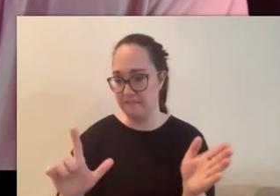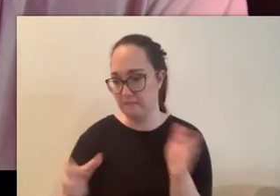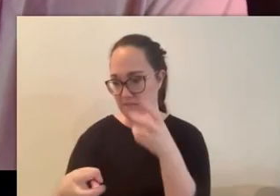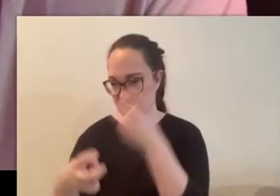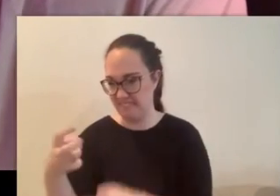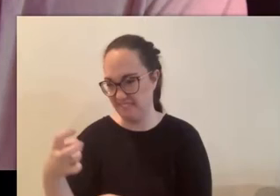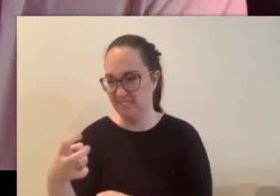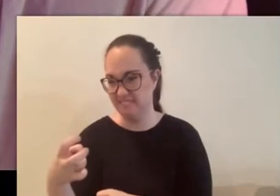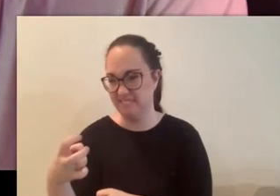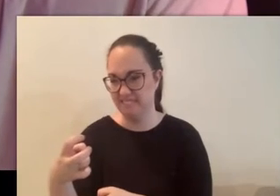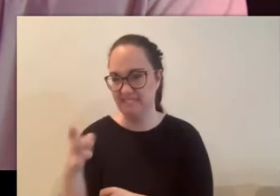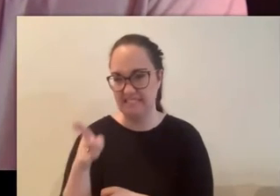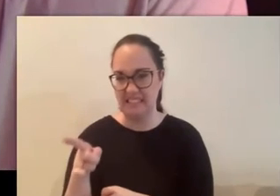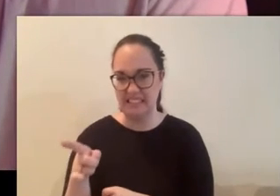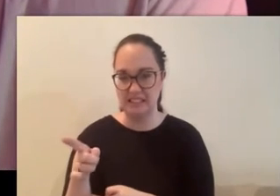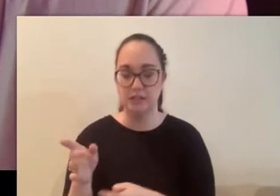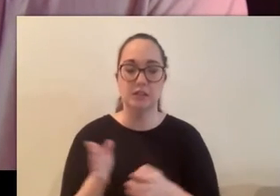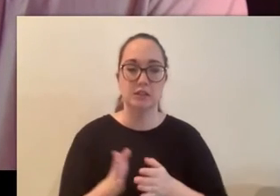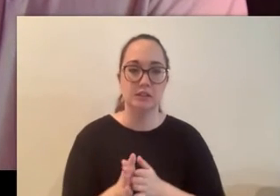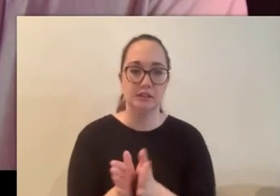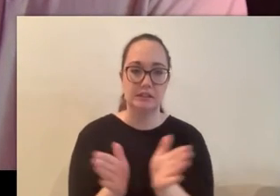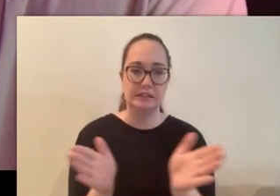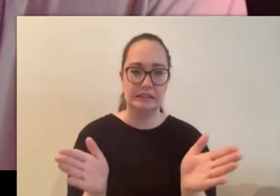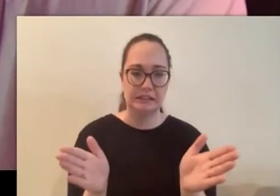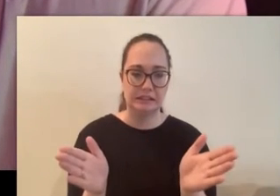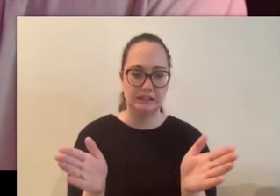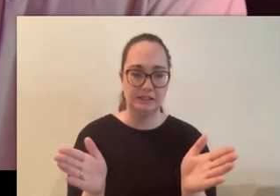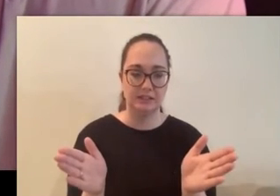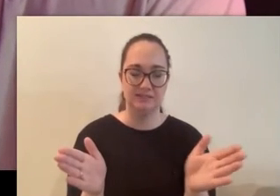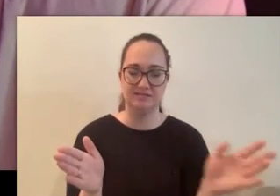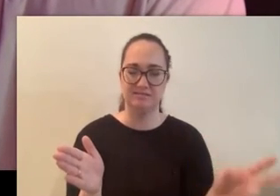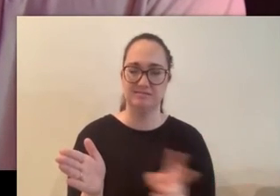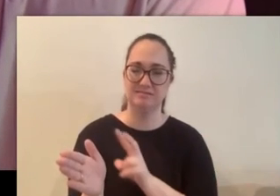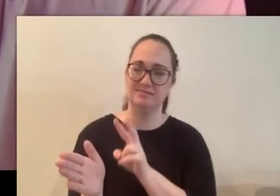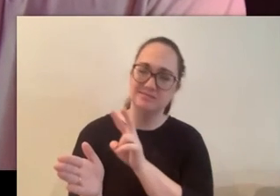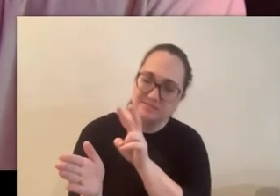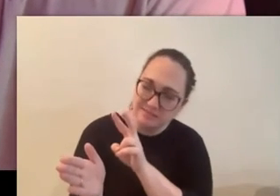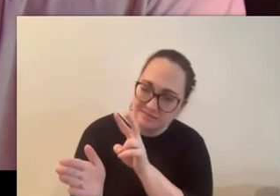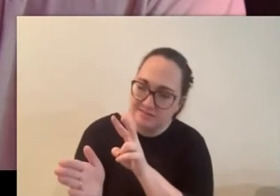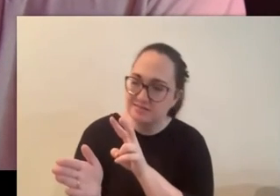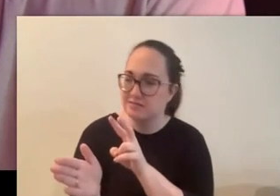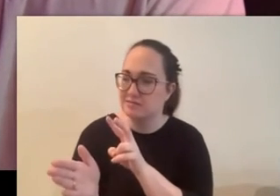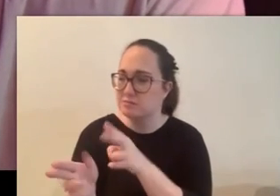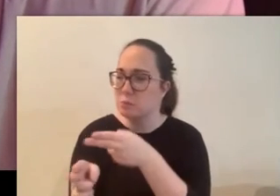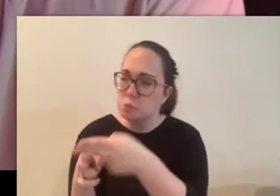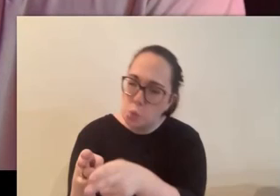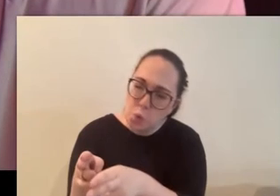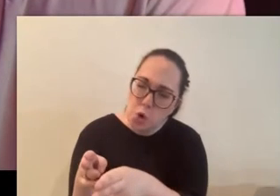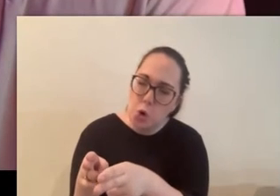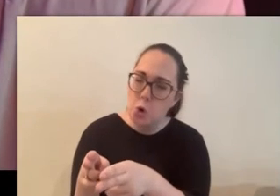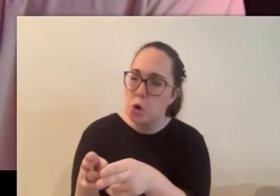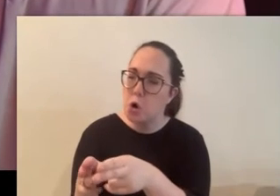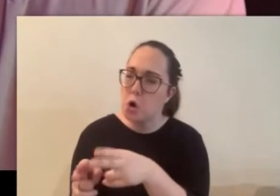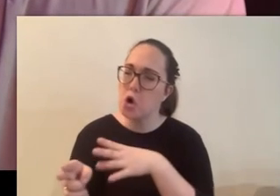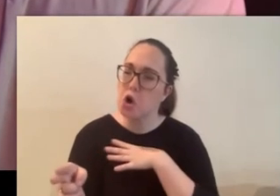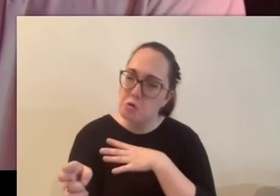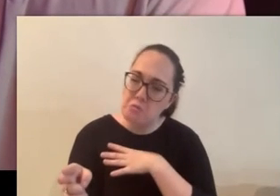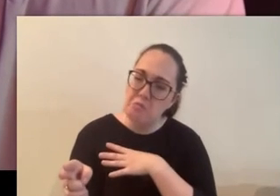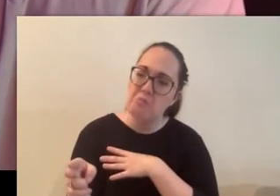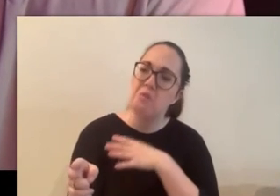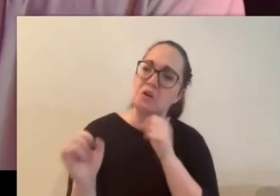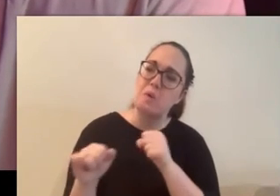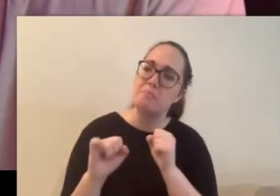but you know it looked like it was a little bit shorter and i could get back a little bit faster